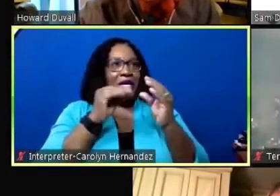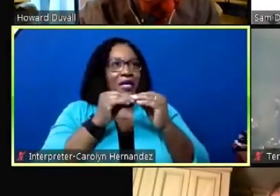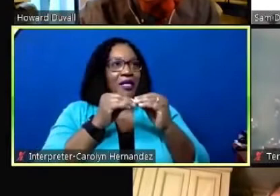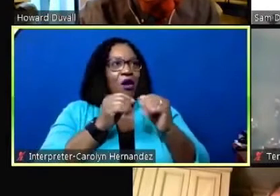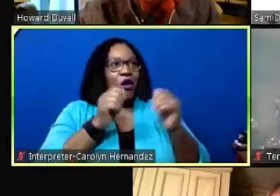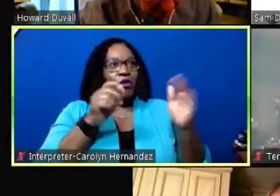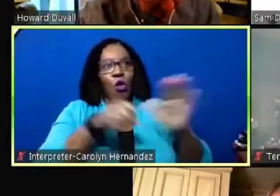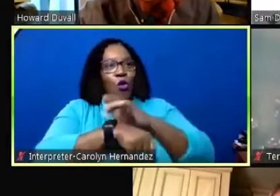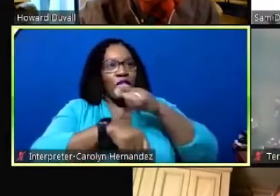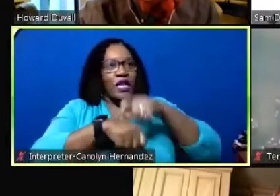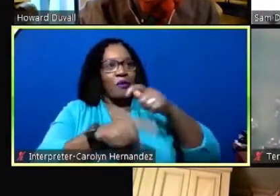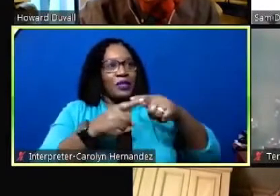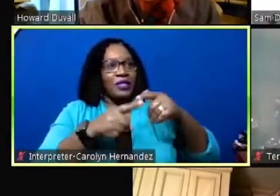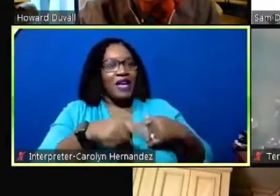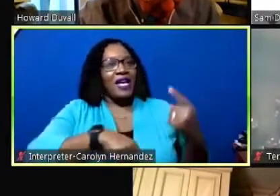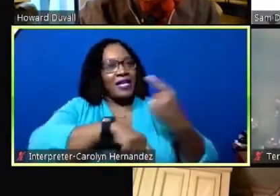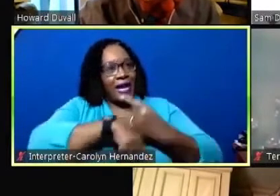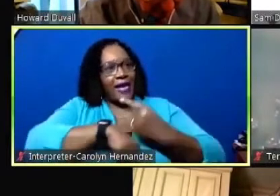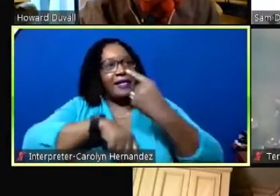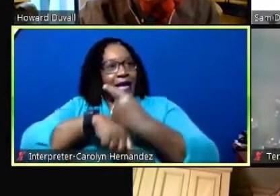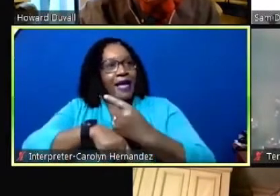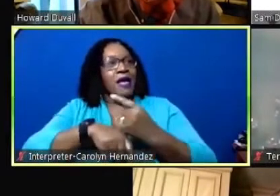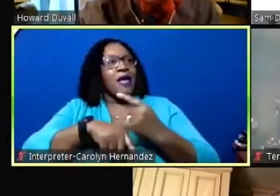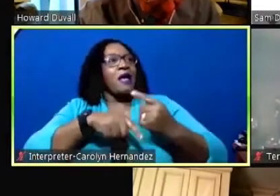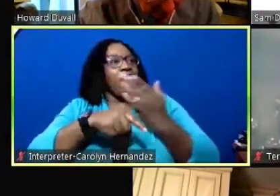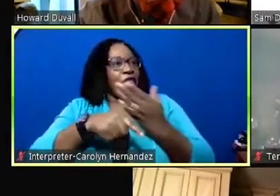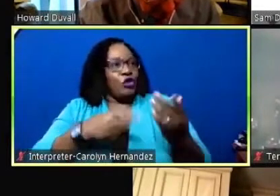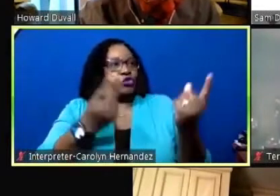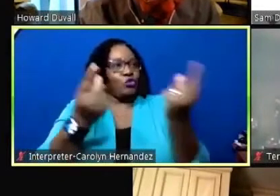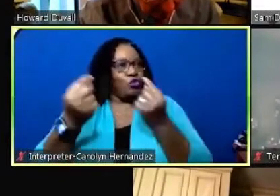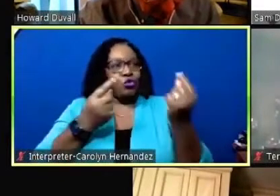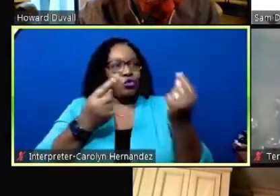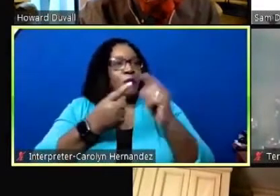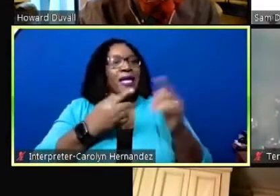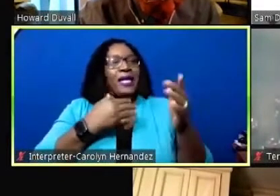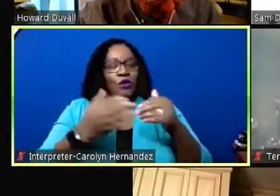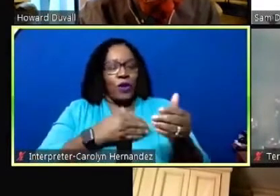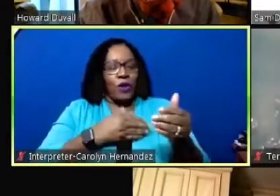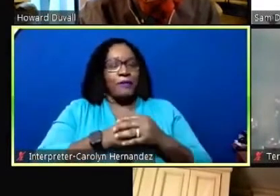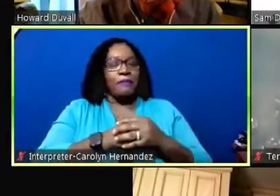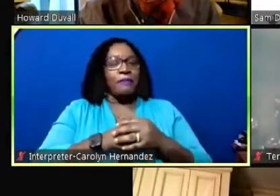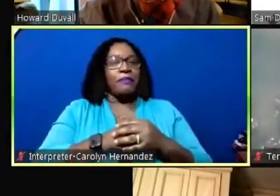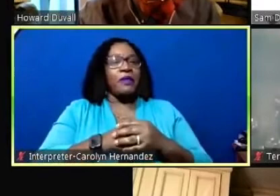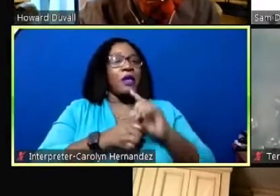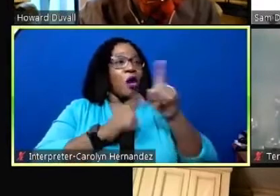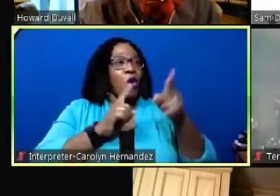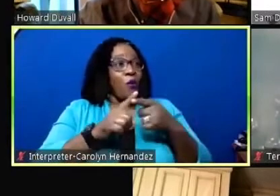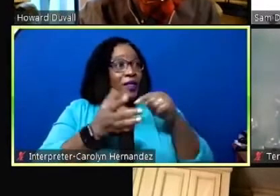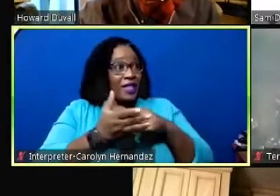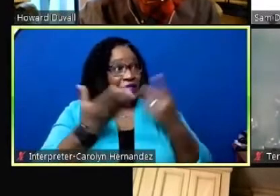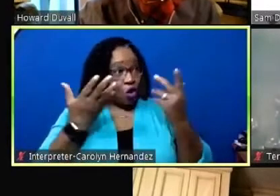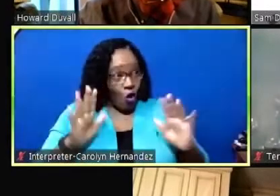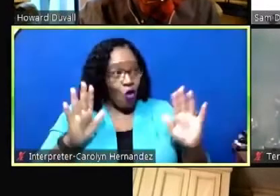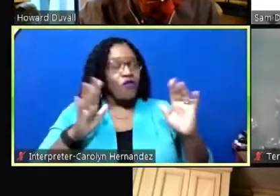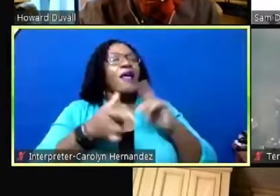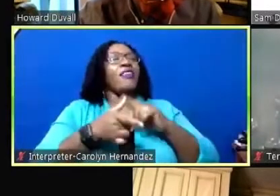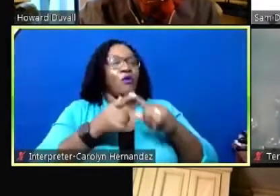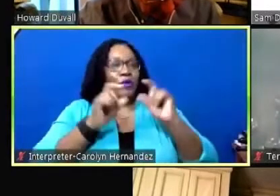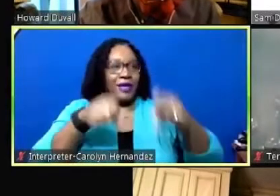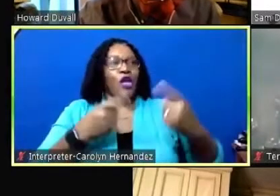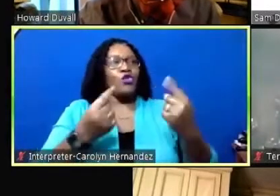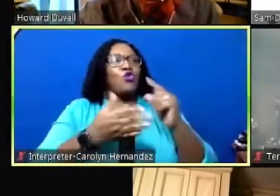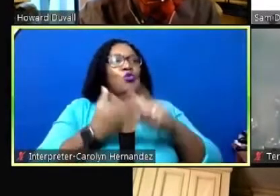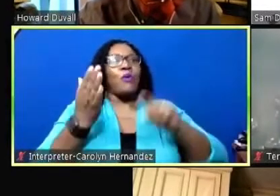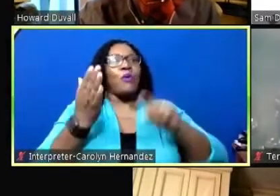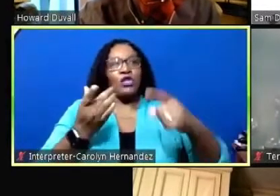all through because we got our day-to-day duties to do but anyway when this is over with then we can do what we